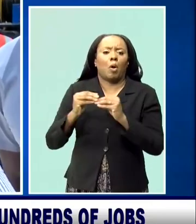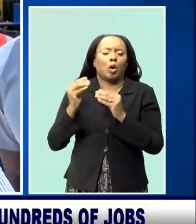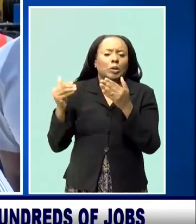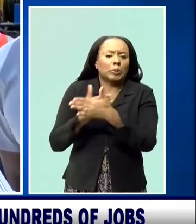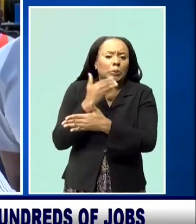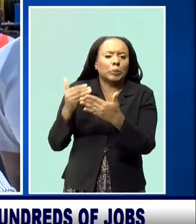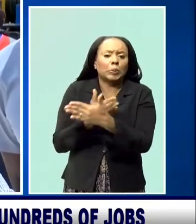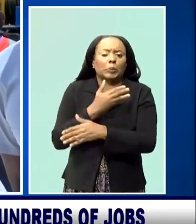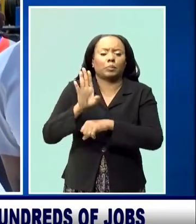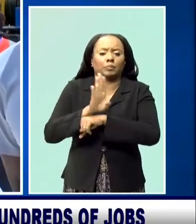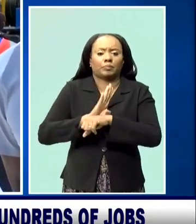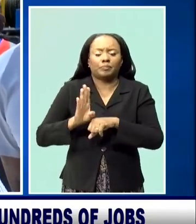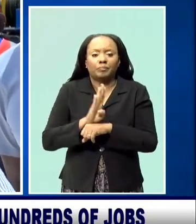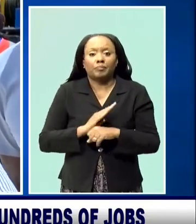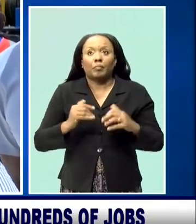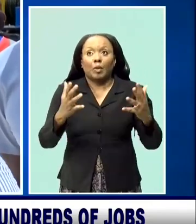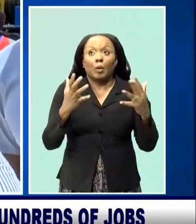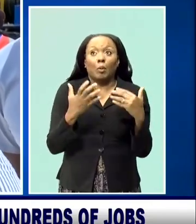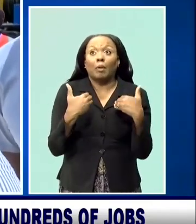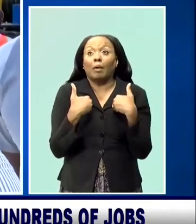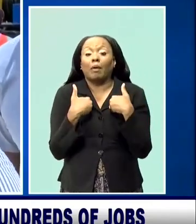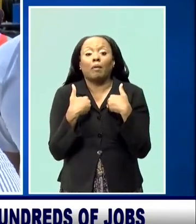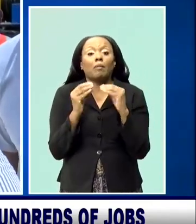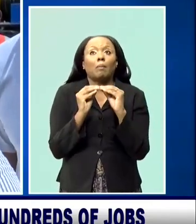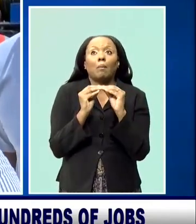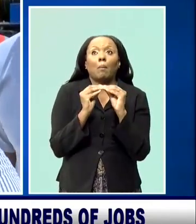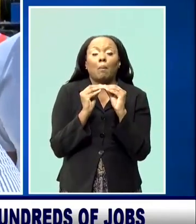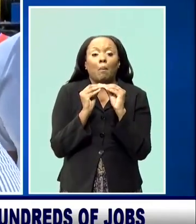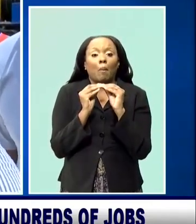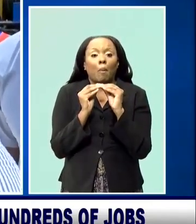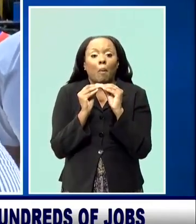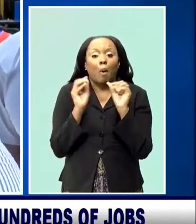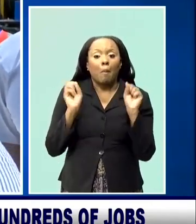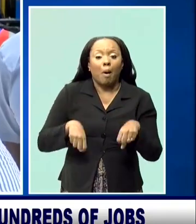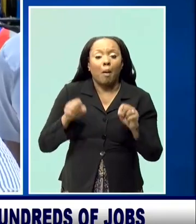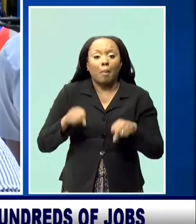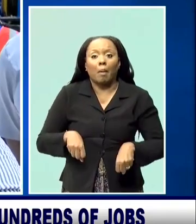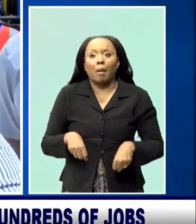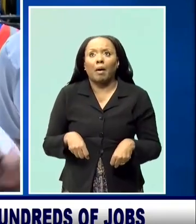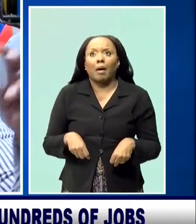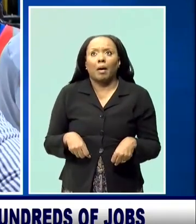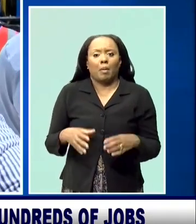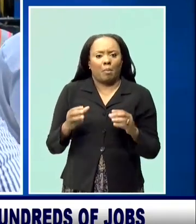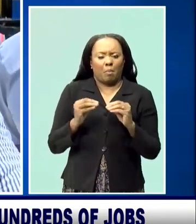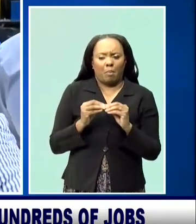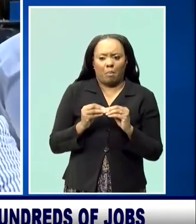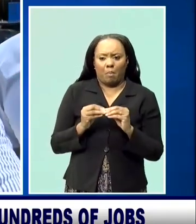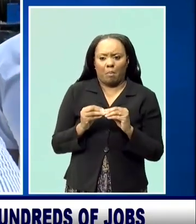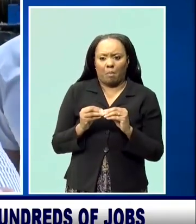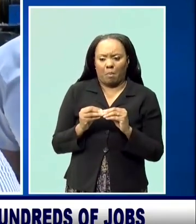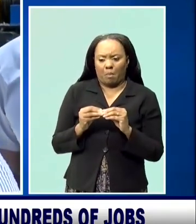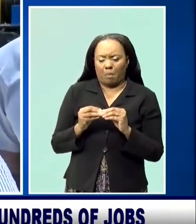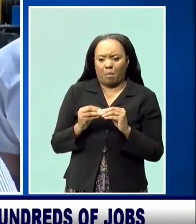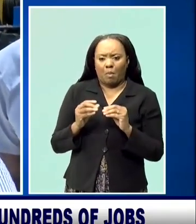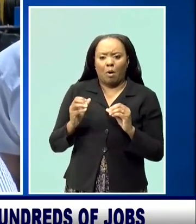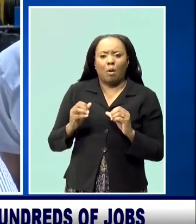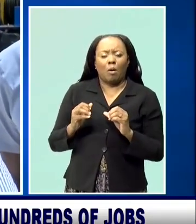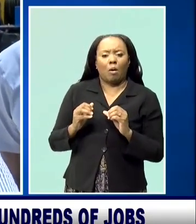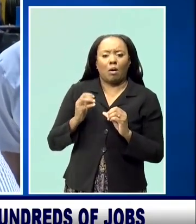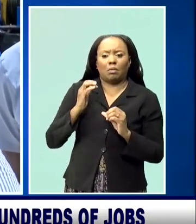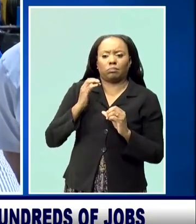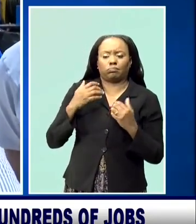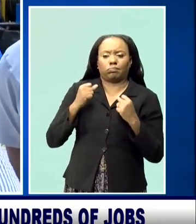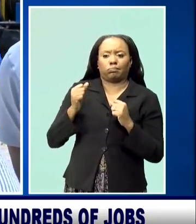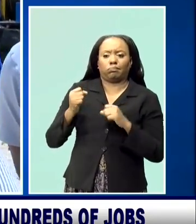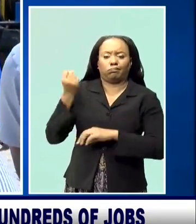speaking of. Being able to have more density on this site. Being able to therefore command more revenue for the hotel to make the